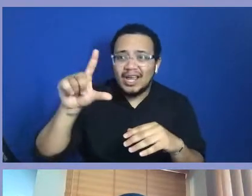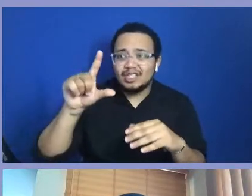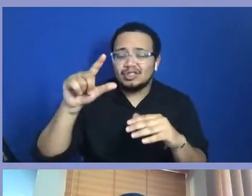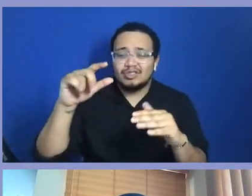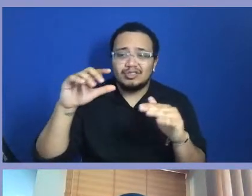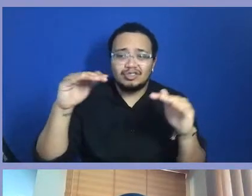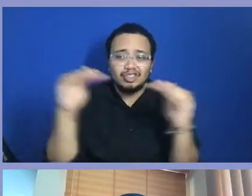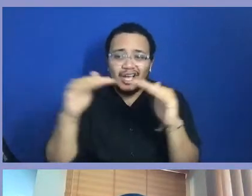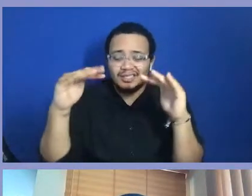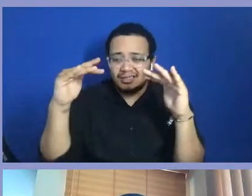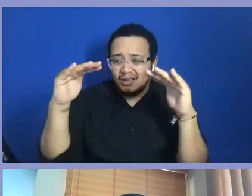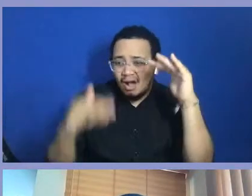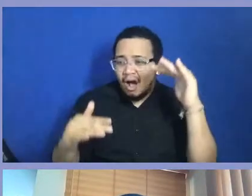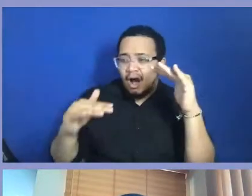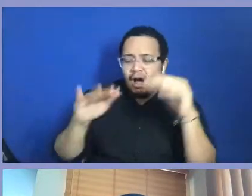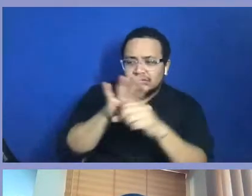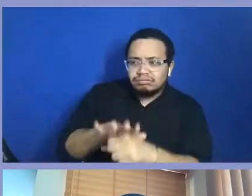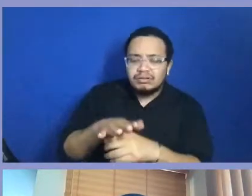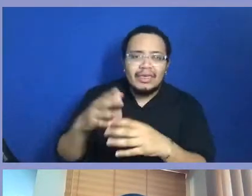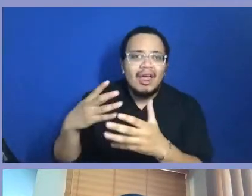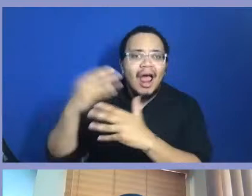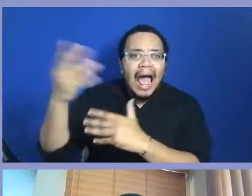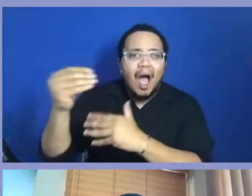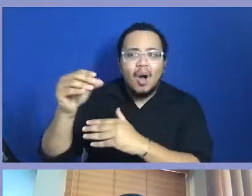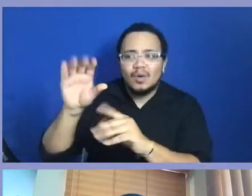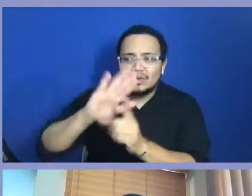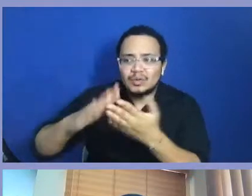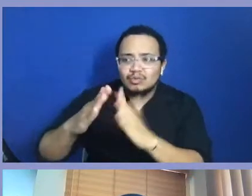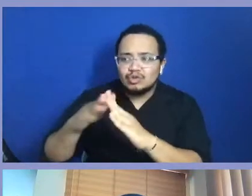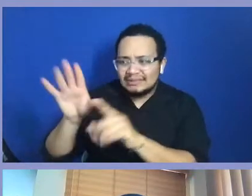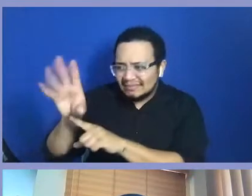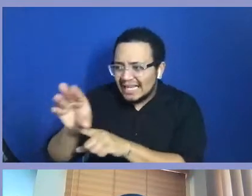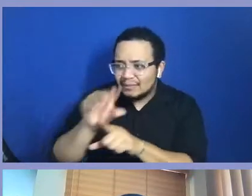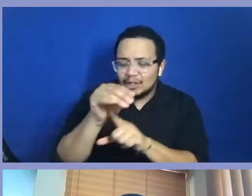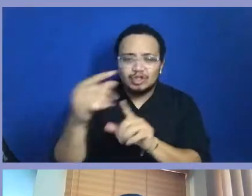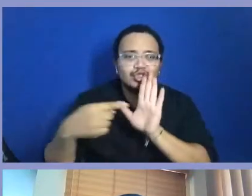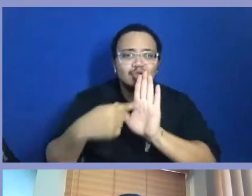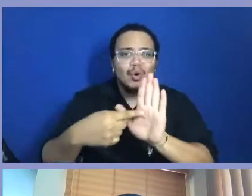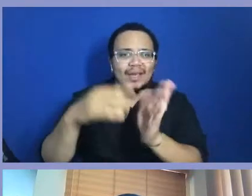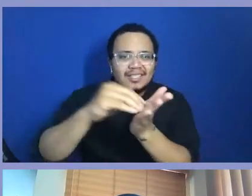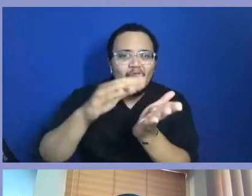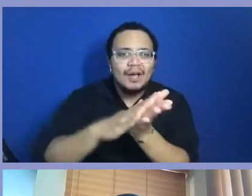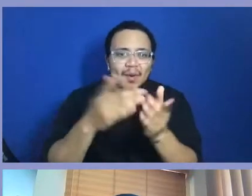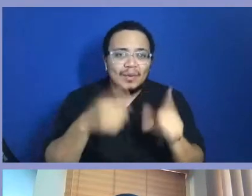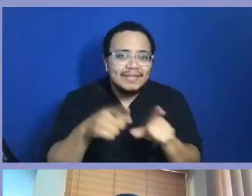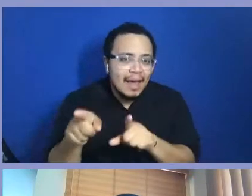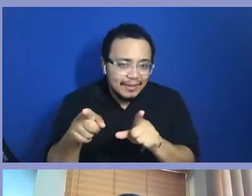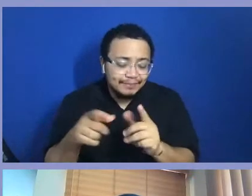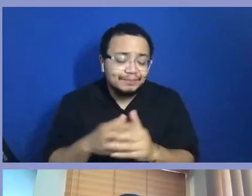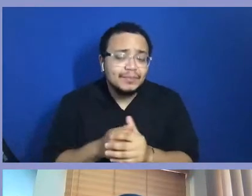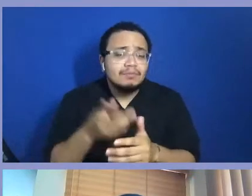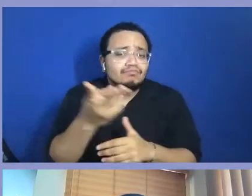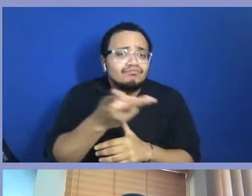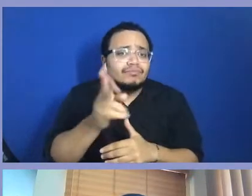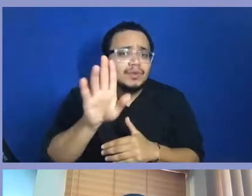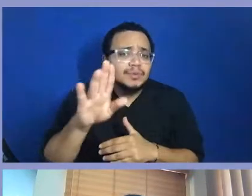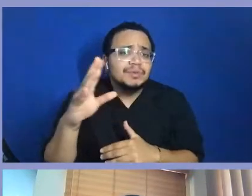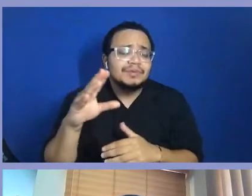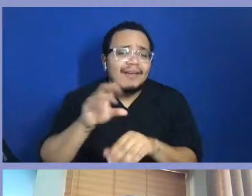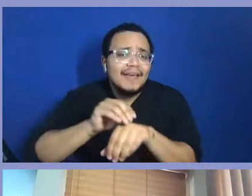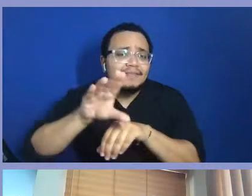to, you know, document what's happening. What sort of advice would you give this next generation that is, are